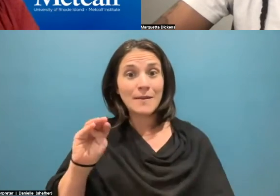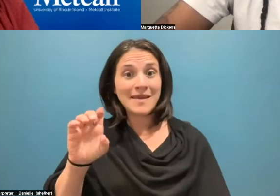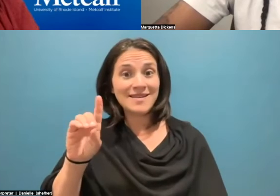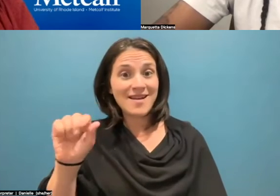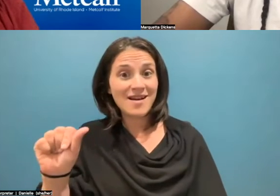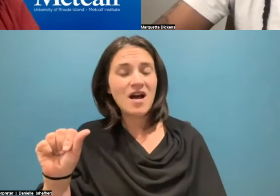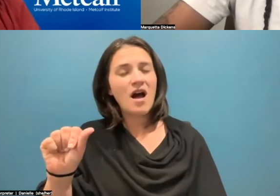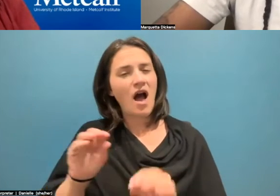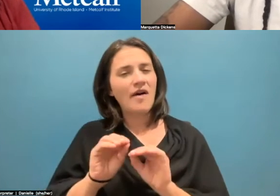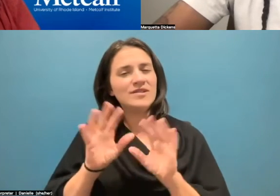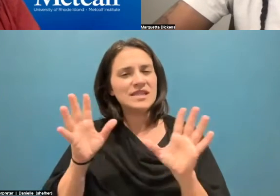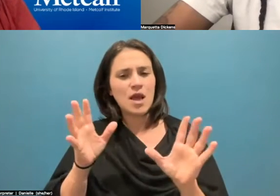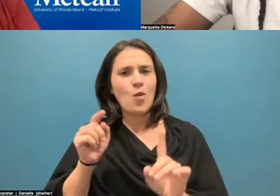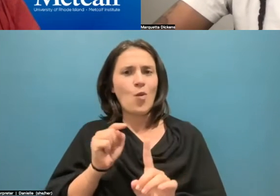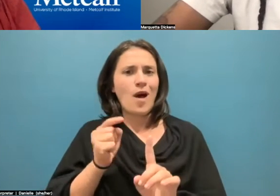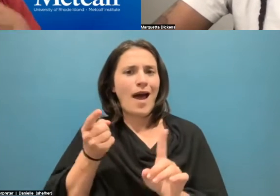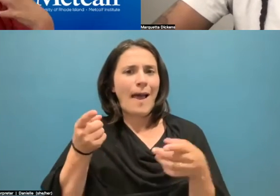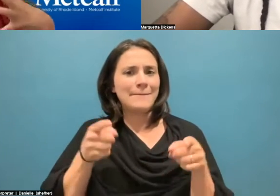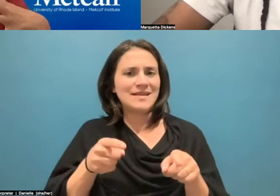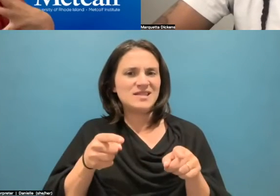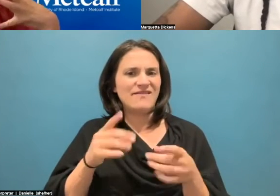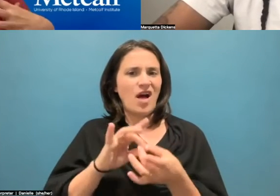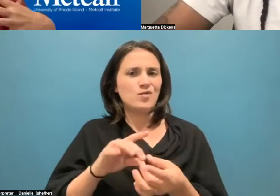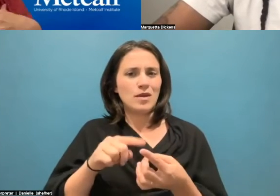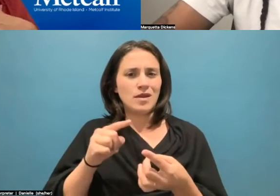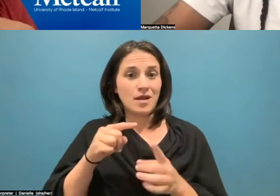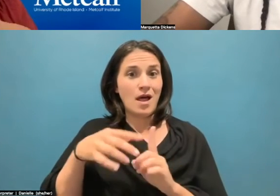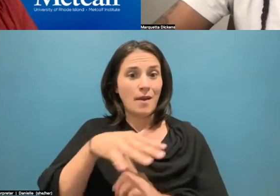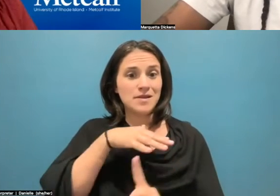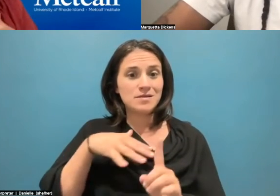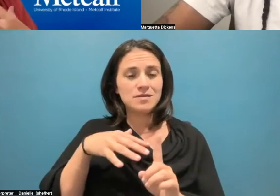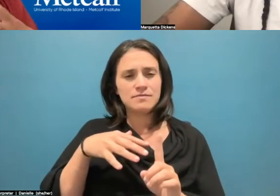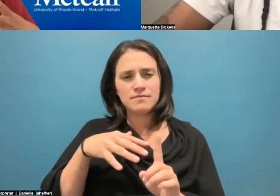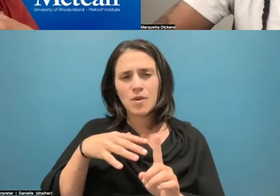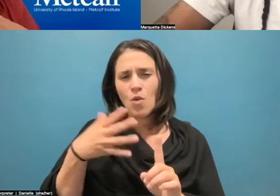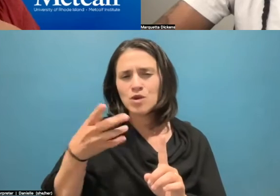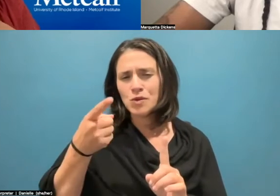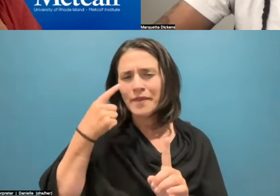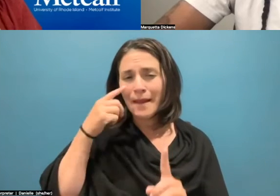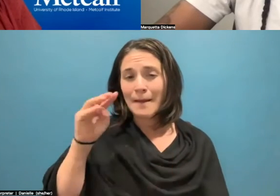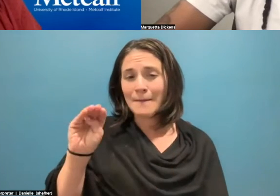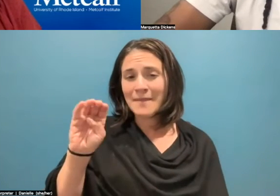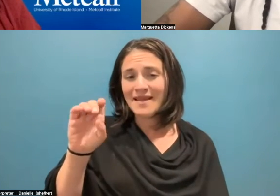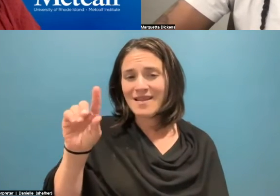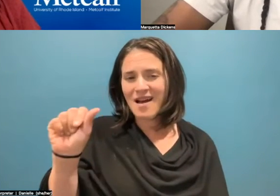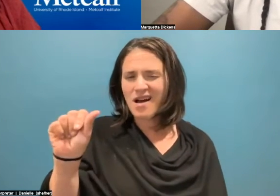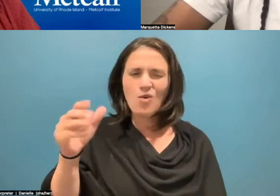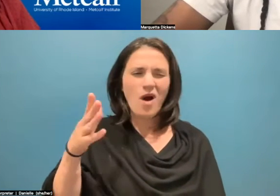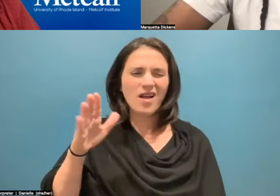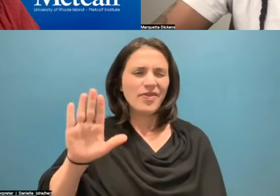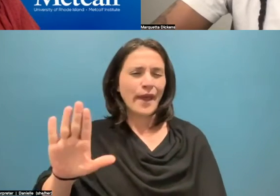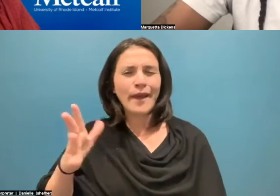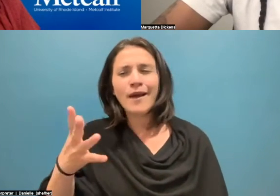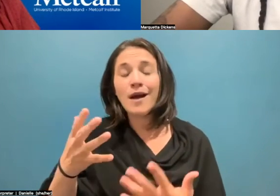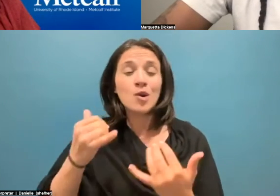happening in the climate. So can you talk some about maybe what the media has gotten wrong or incorrect in its